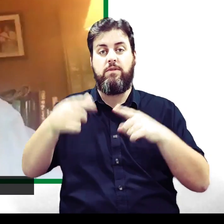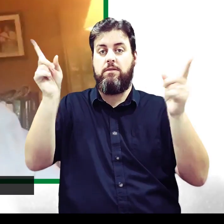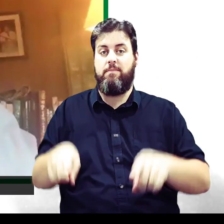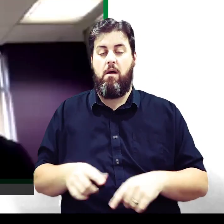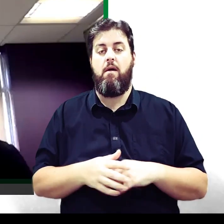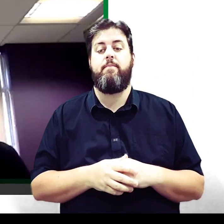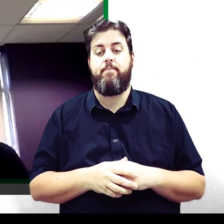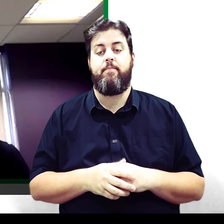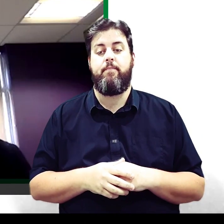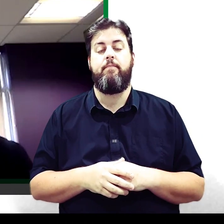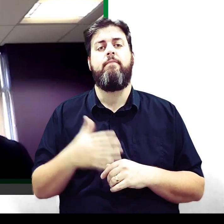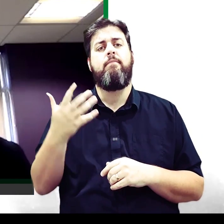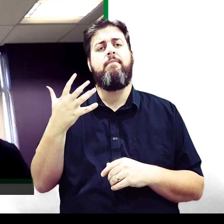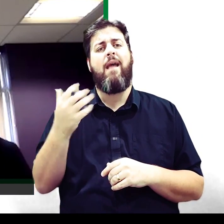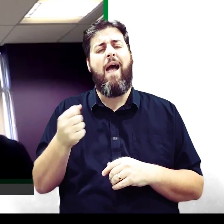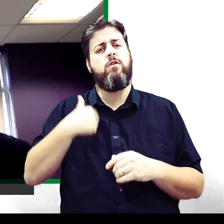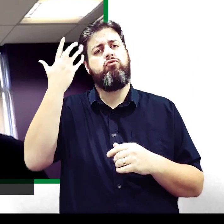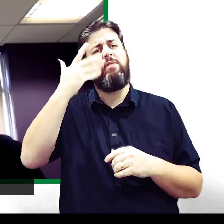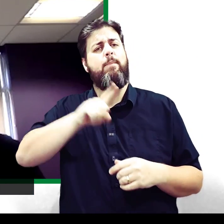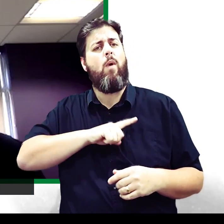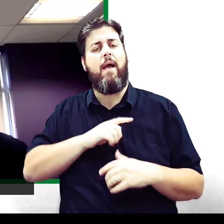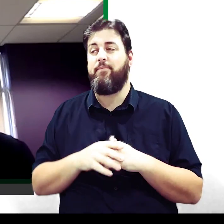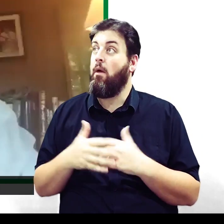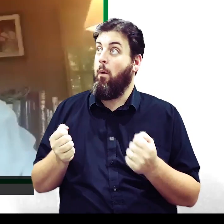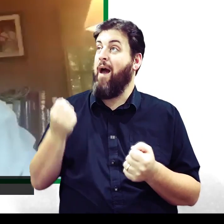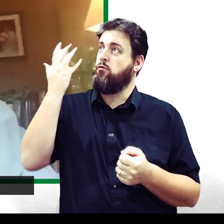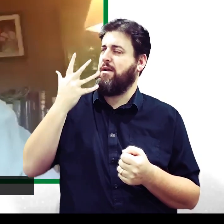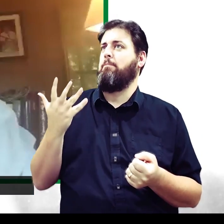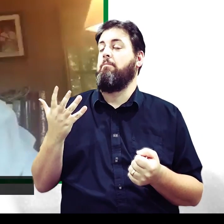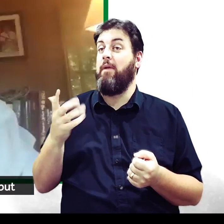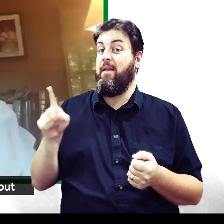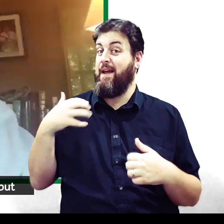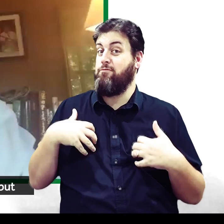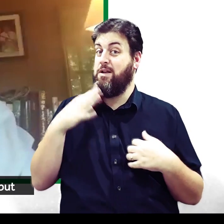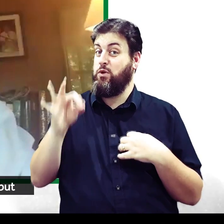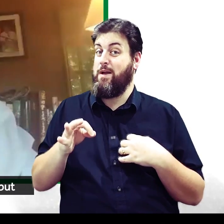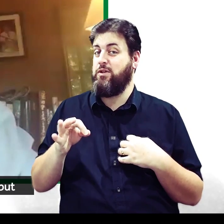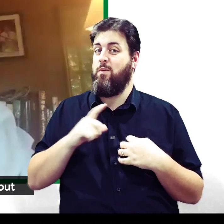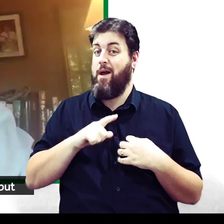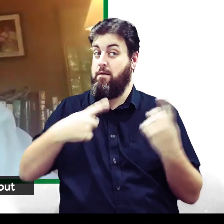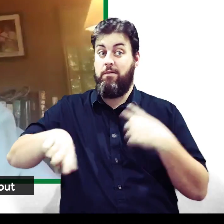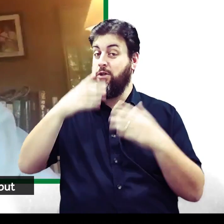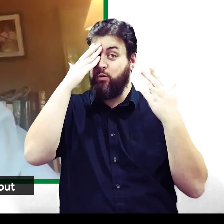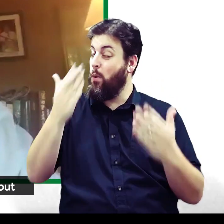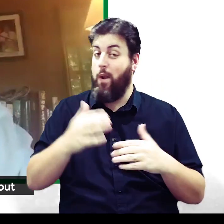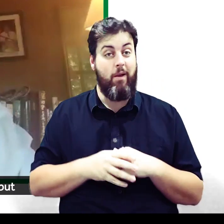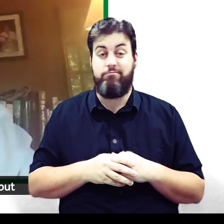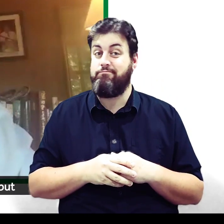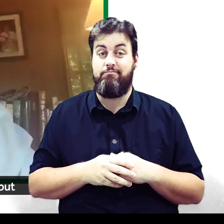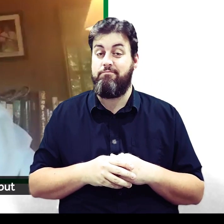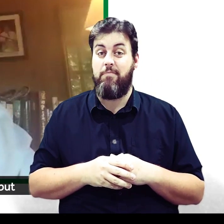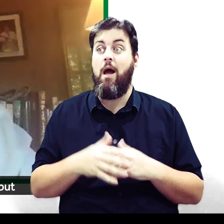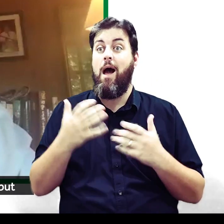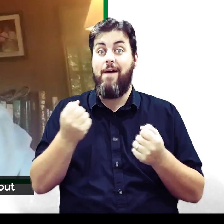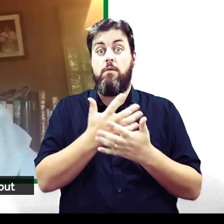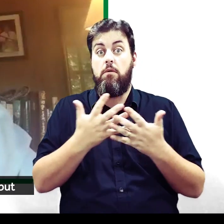after the spark. Why do we have dreams? Why do we have dreams? Well, it's a really interesting question. We don't know. And